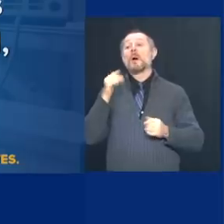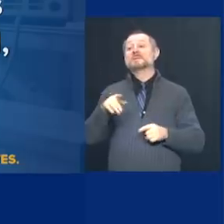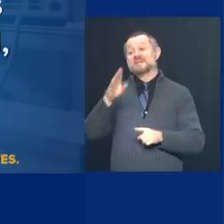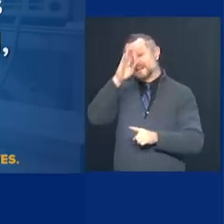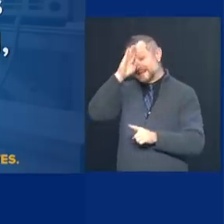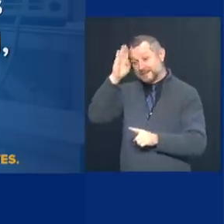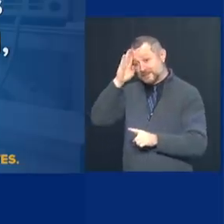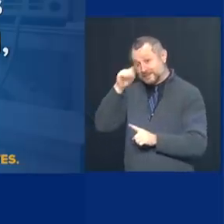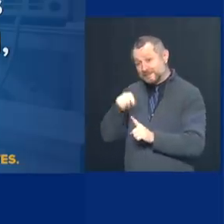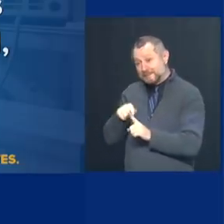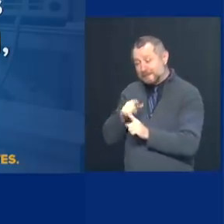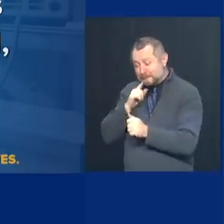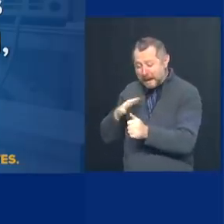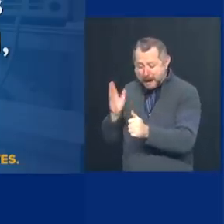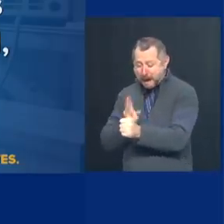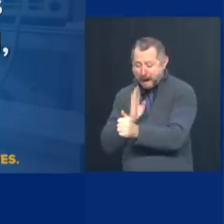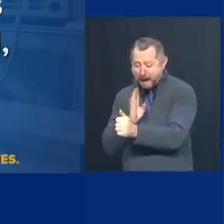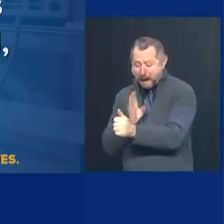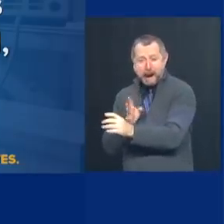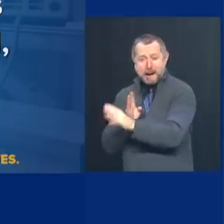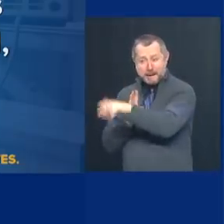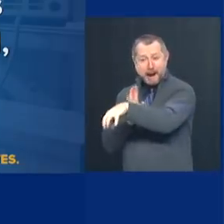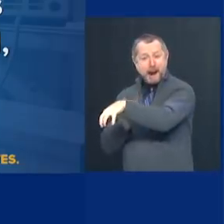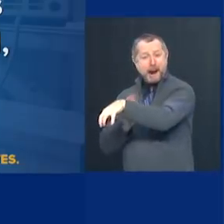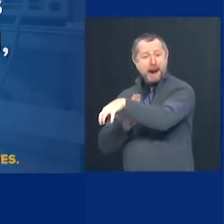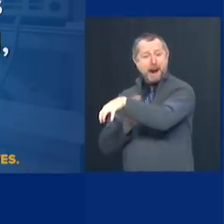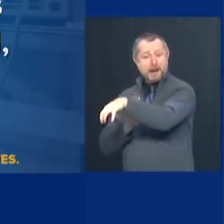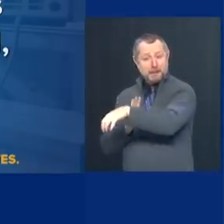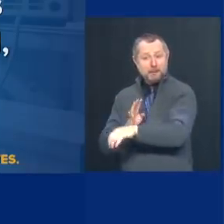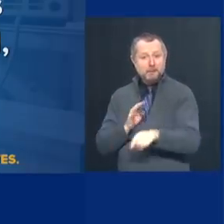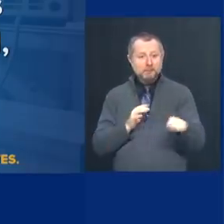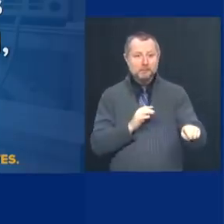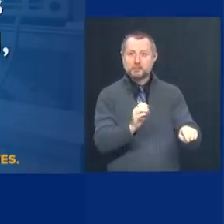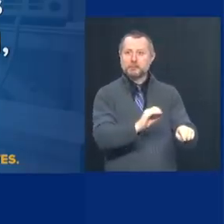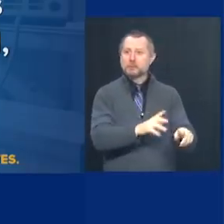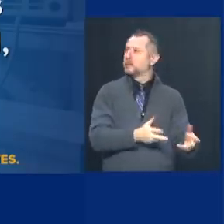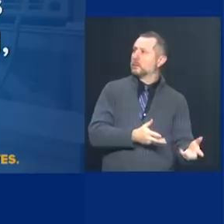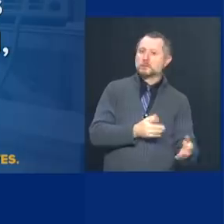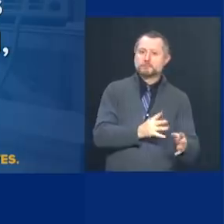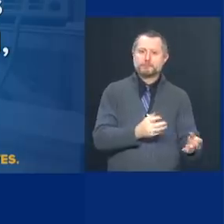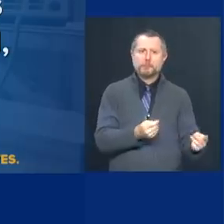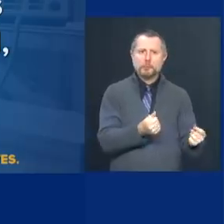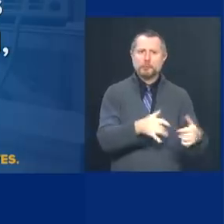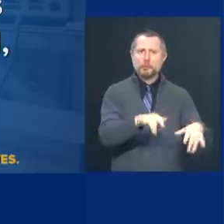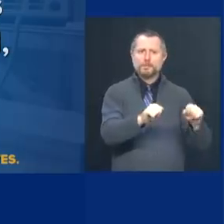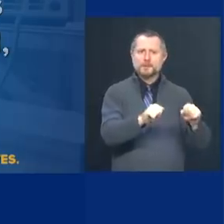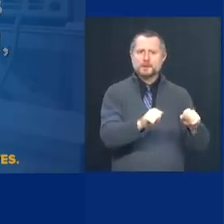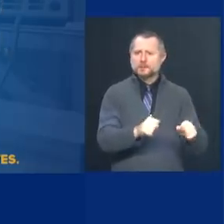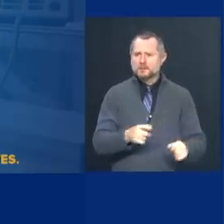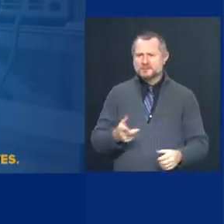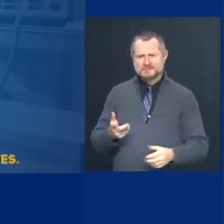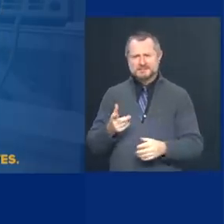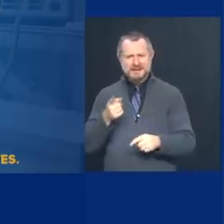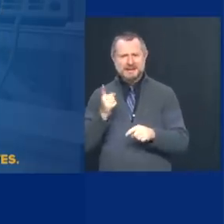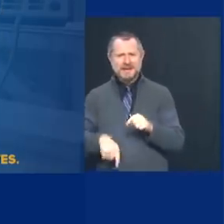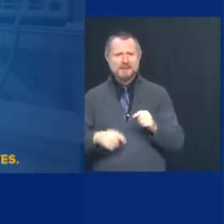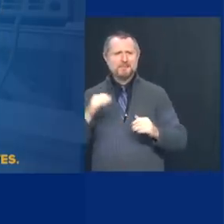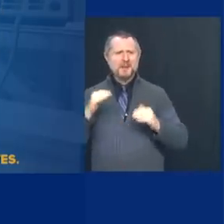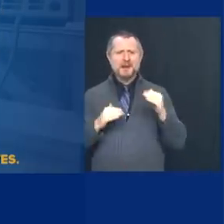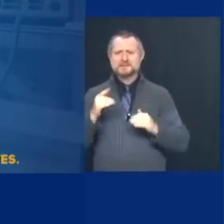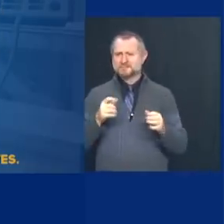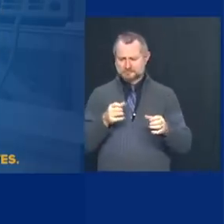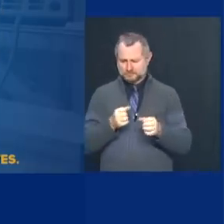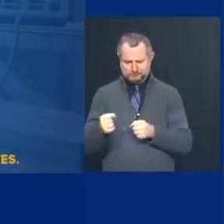And the individual hospitals did not have the capacity the to balance patients.